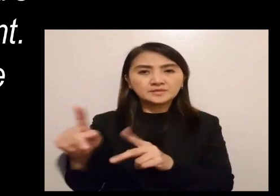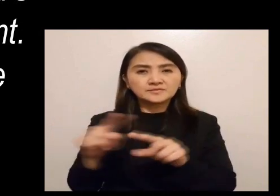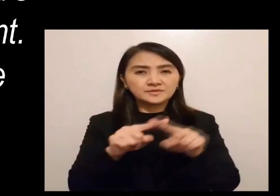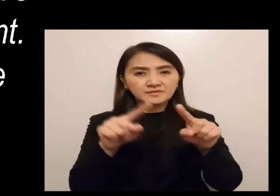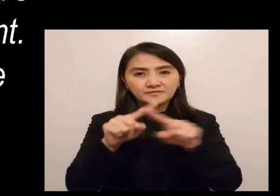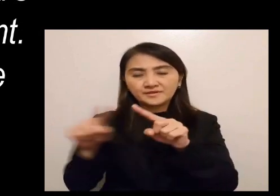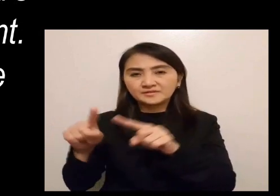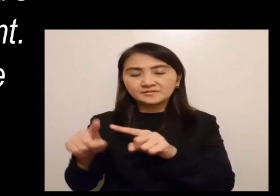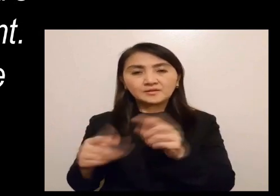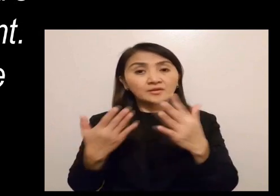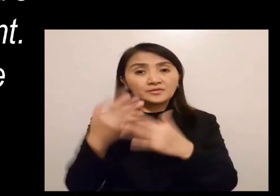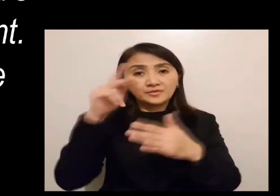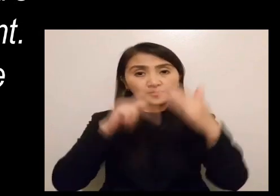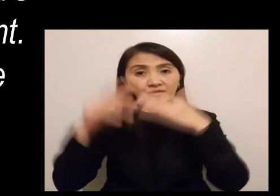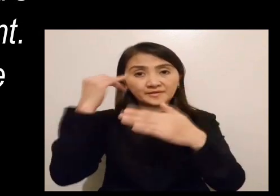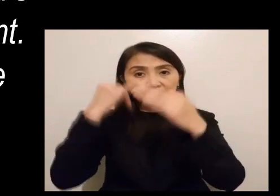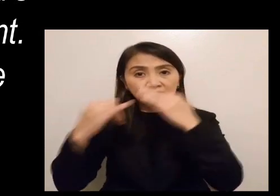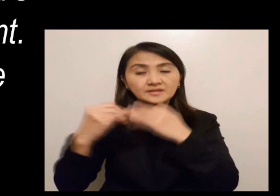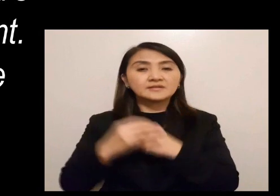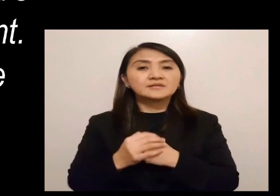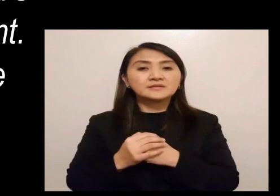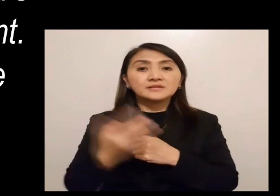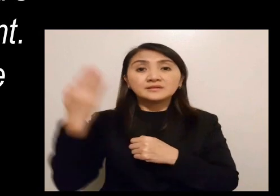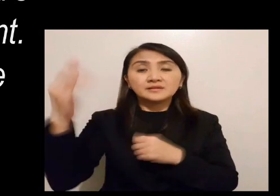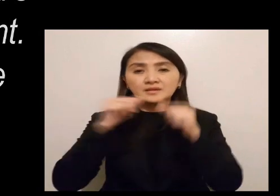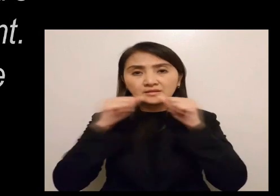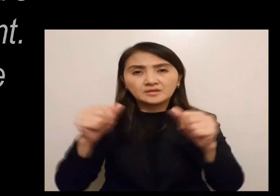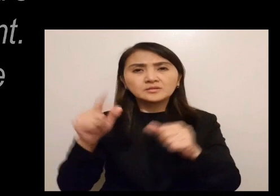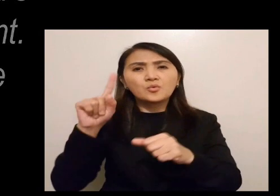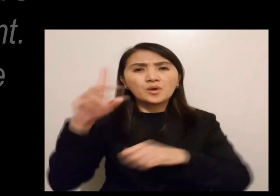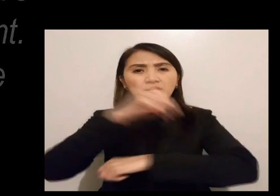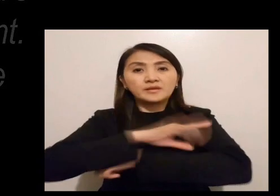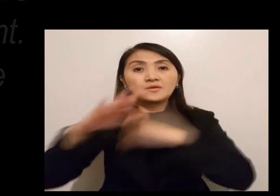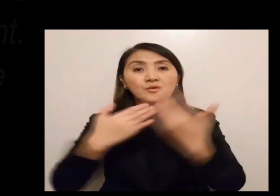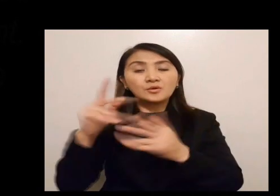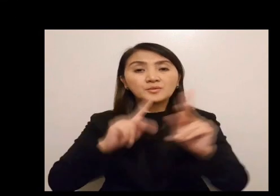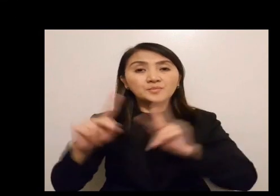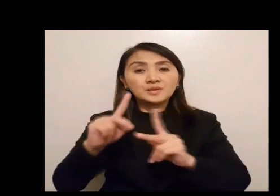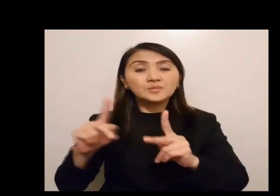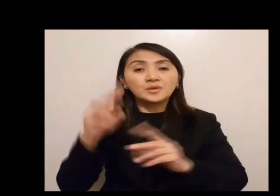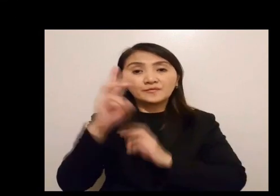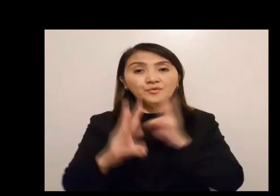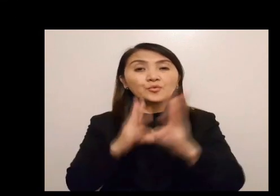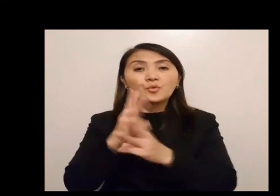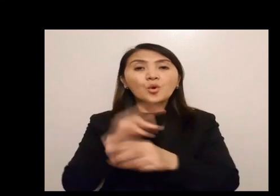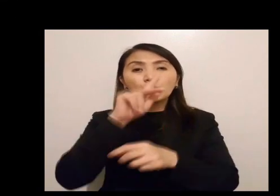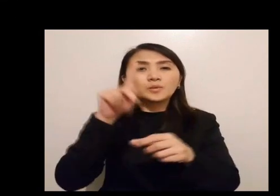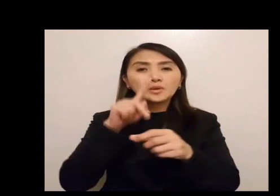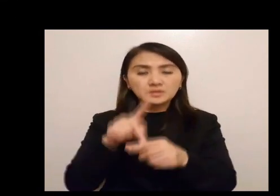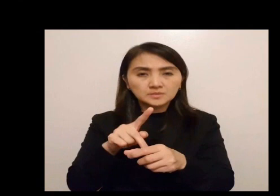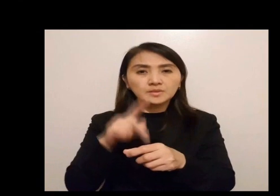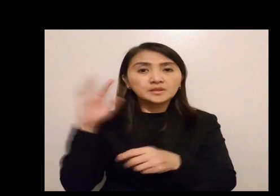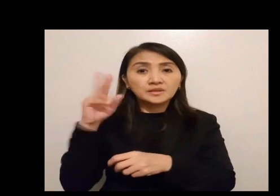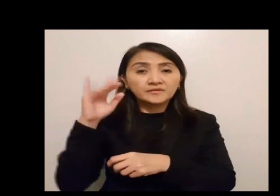But God's plan was different. Through the prophet Isaiah, he announced that one day all the peoples of the